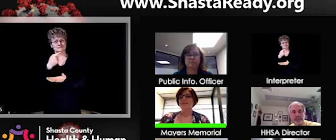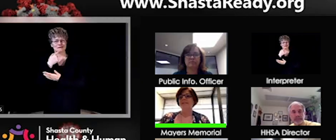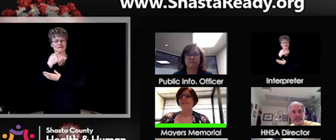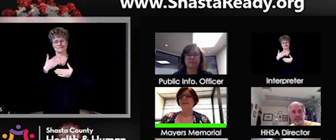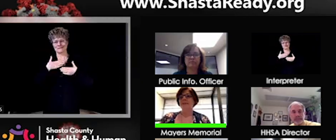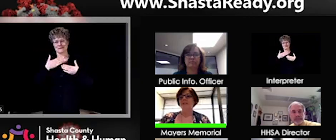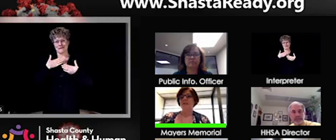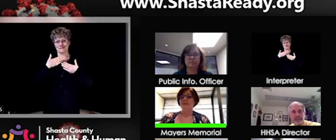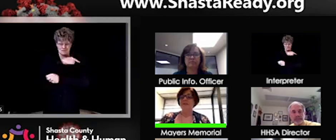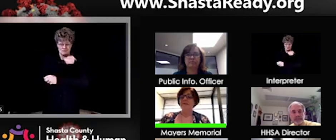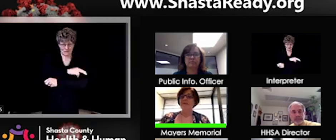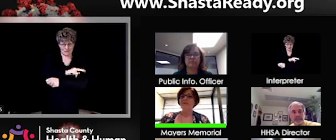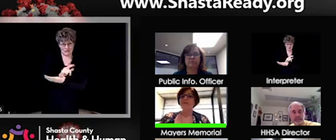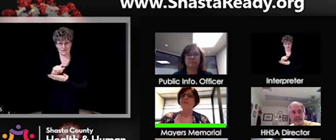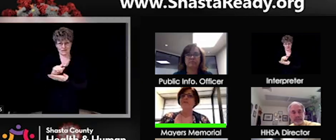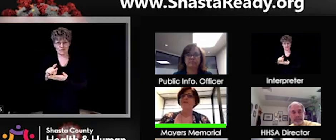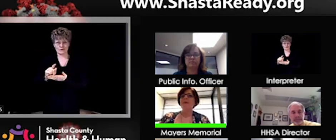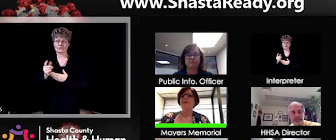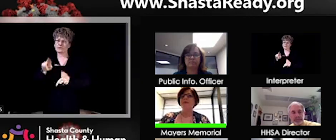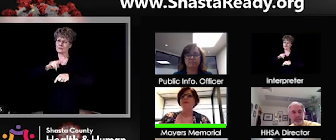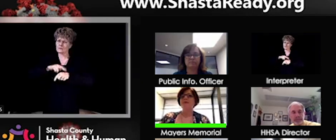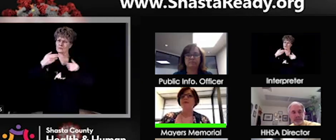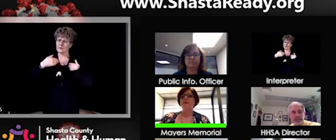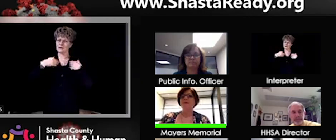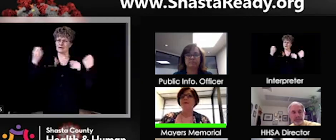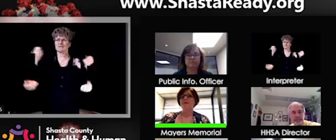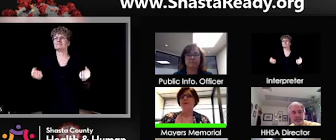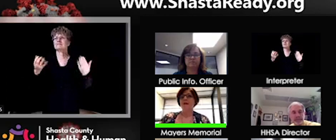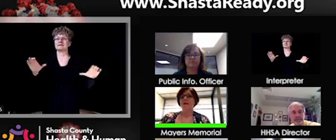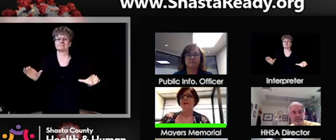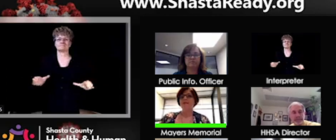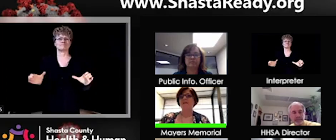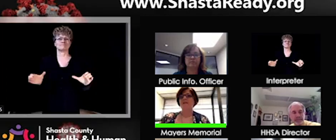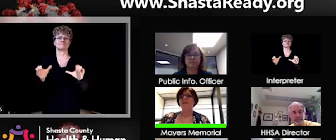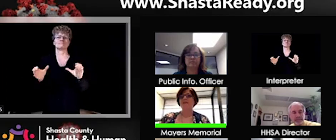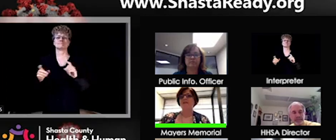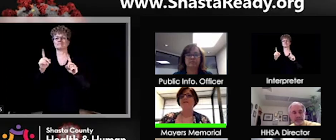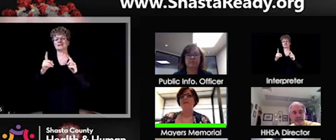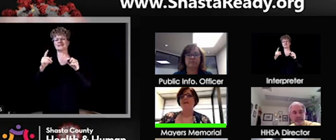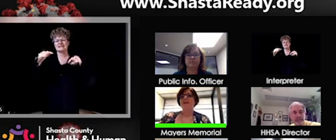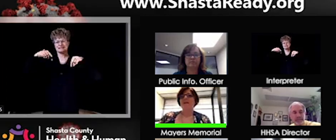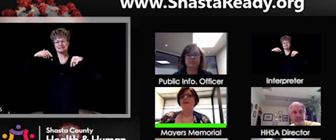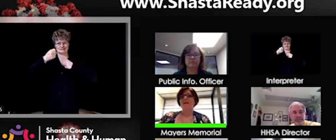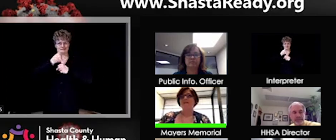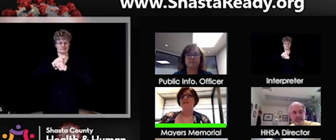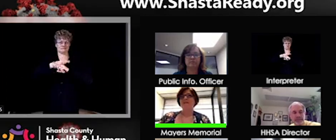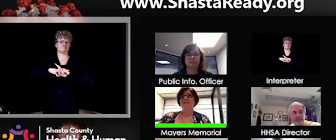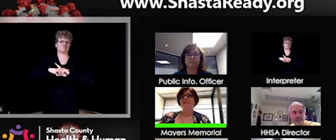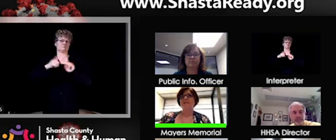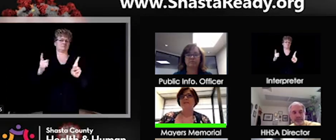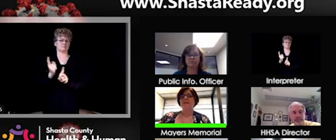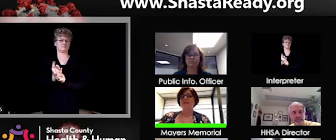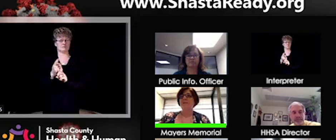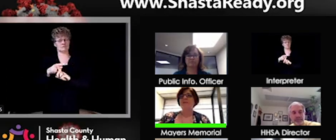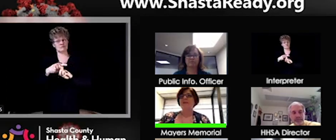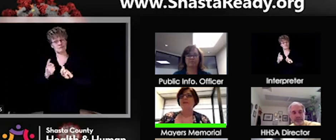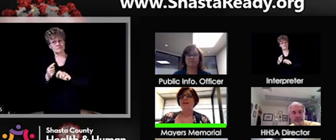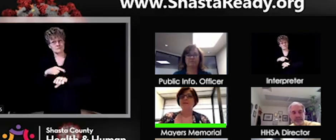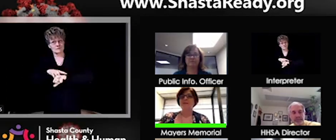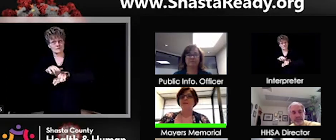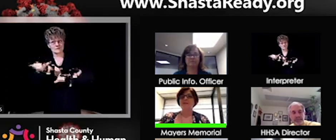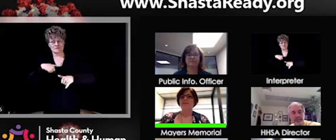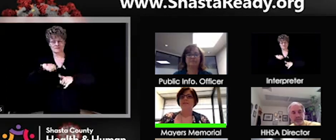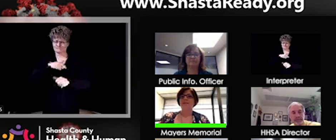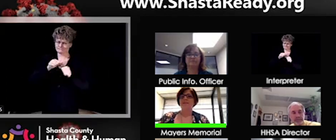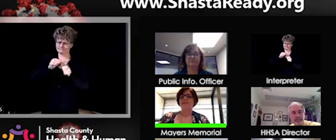a lot of activities, so it's been a little bit different this year, but we're still trying to really recognize all of our staff and just the commitment